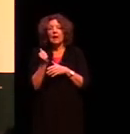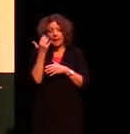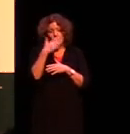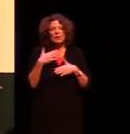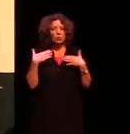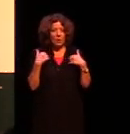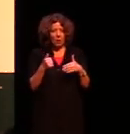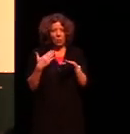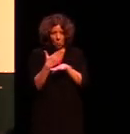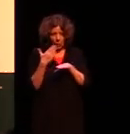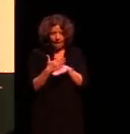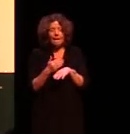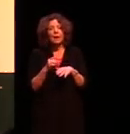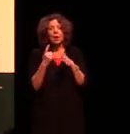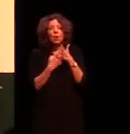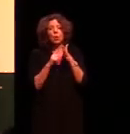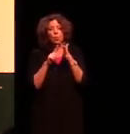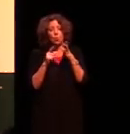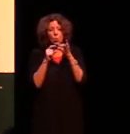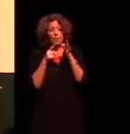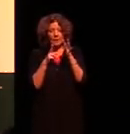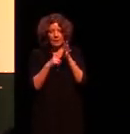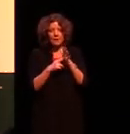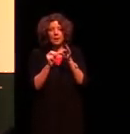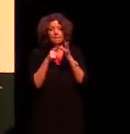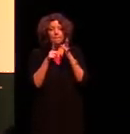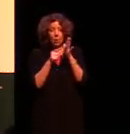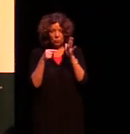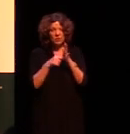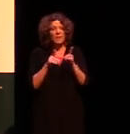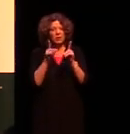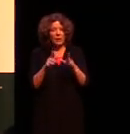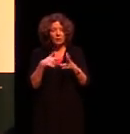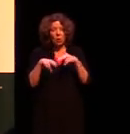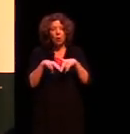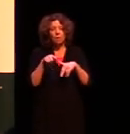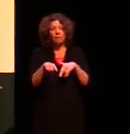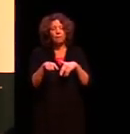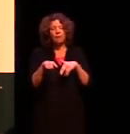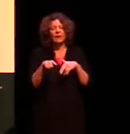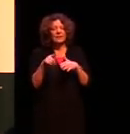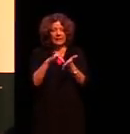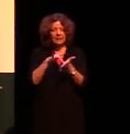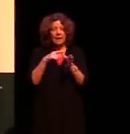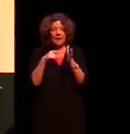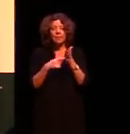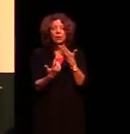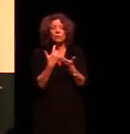health worker. Reuben Bolt, Director of Noragilly at University of New South Wales.